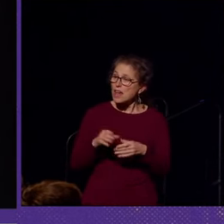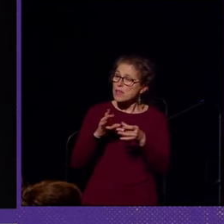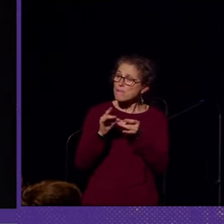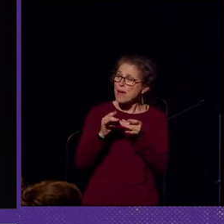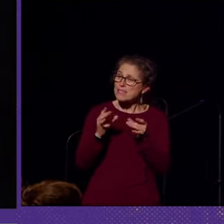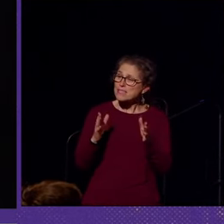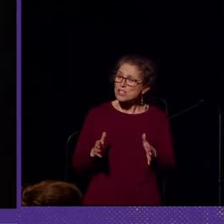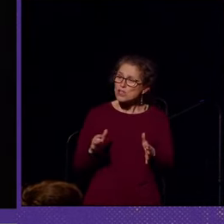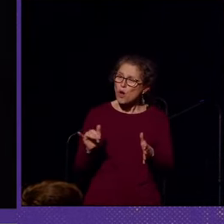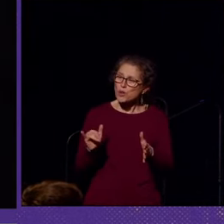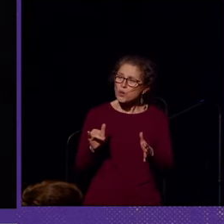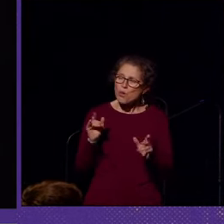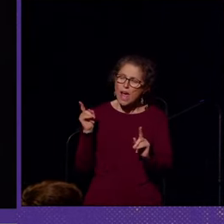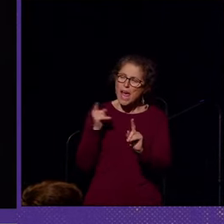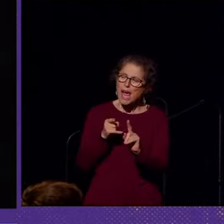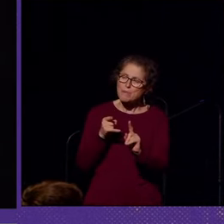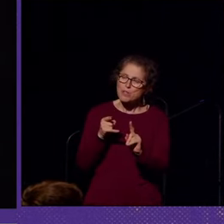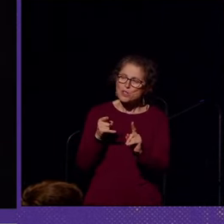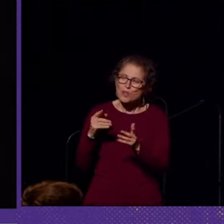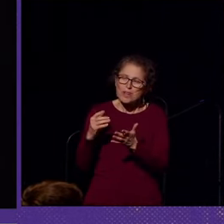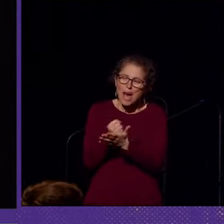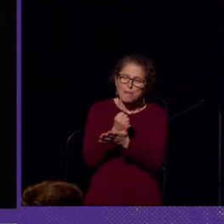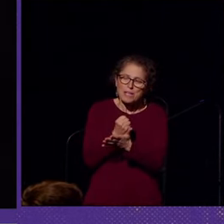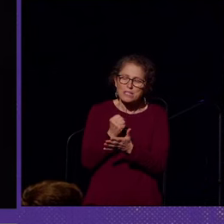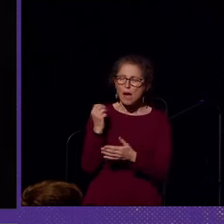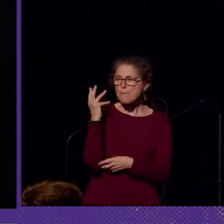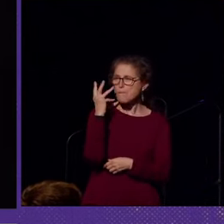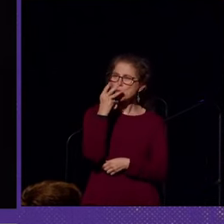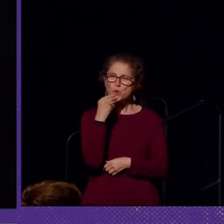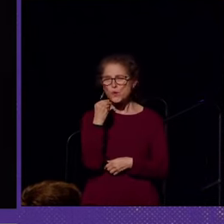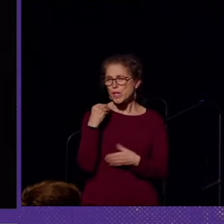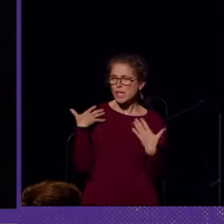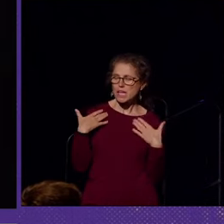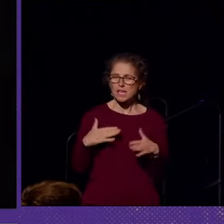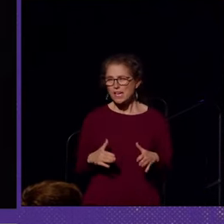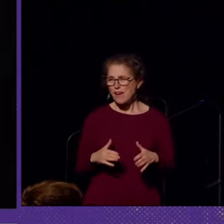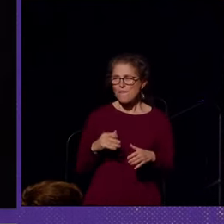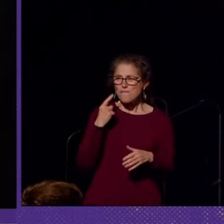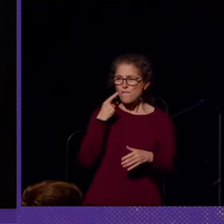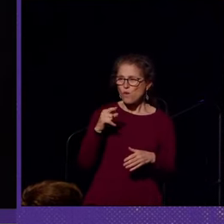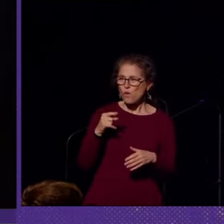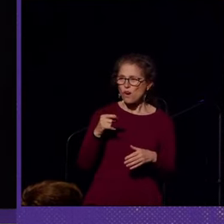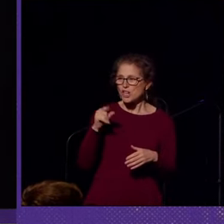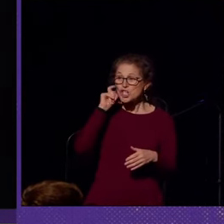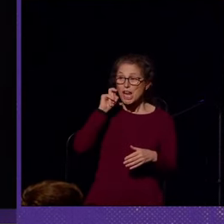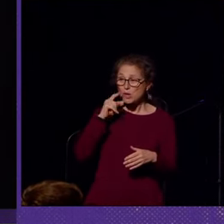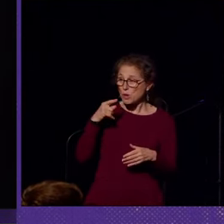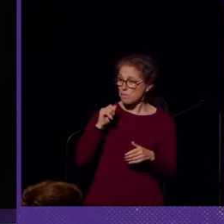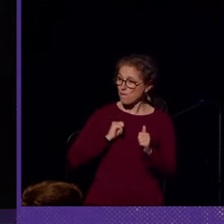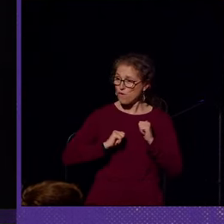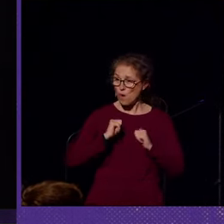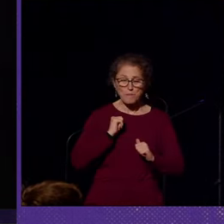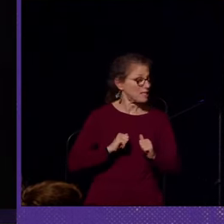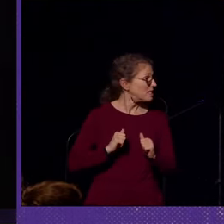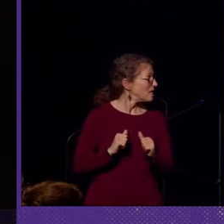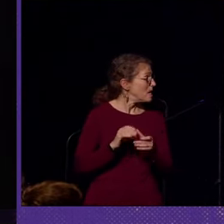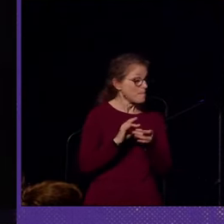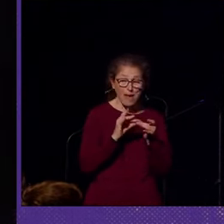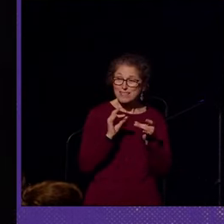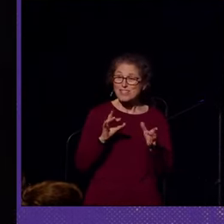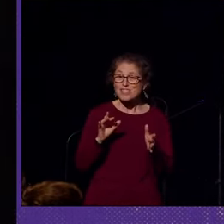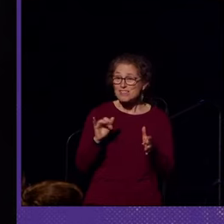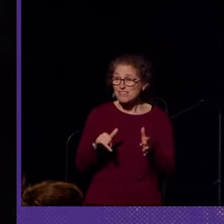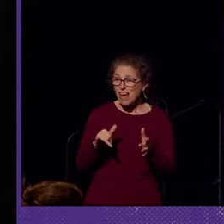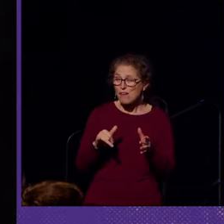also aimed to capitalize on beauty and territorial exploitation for gender performance. Messages that were